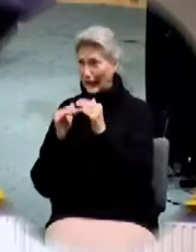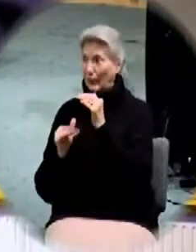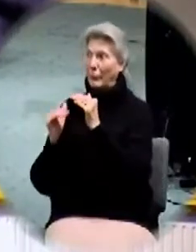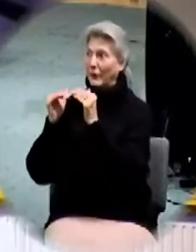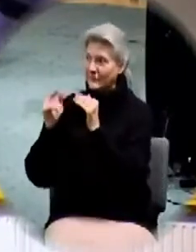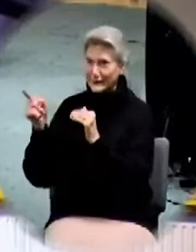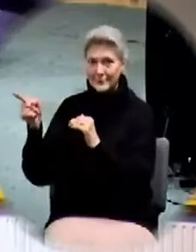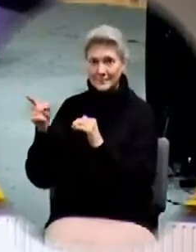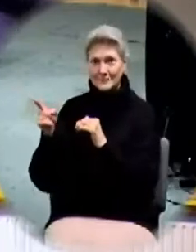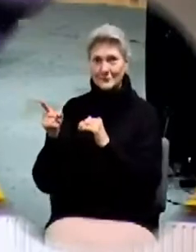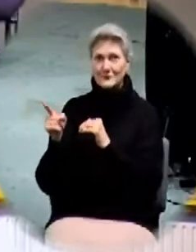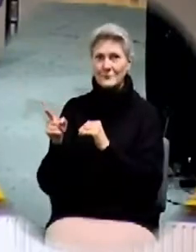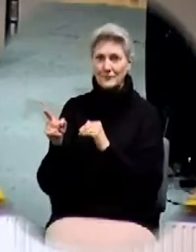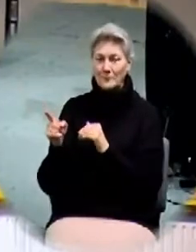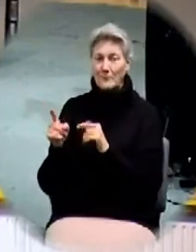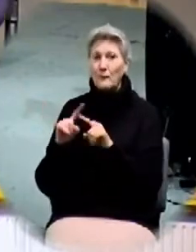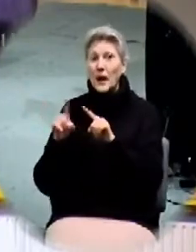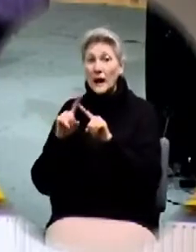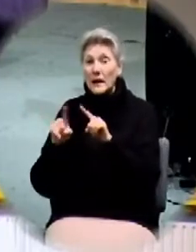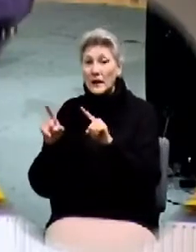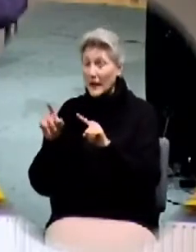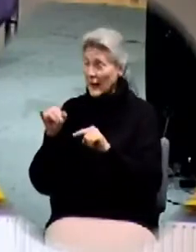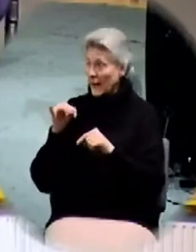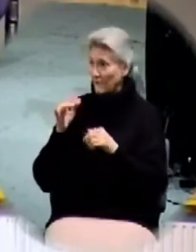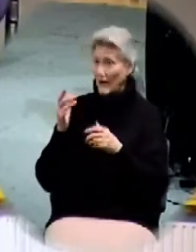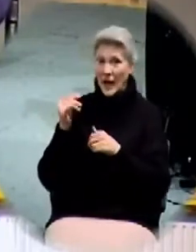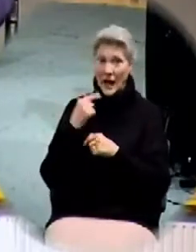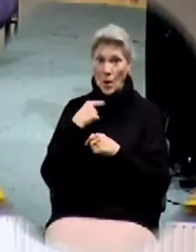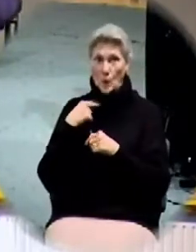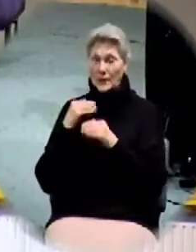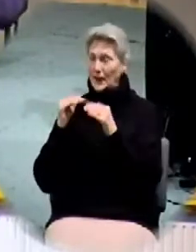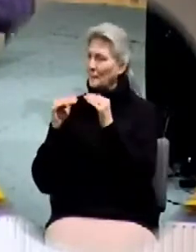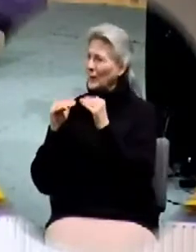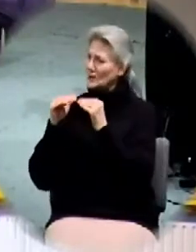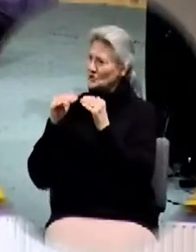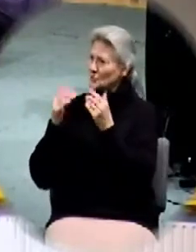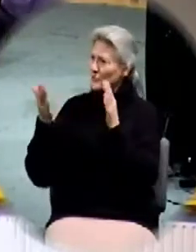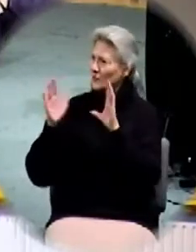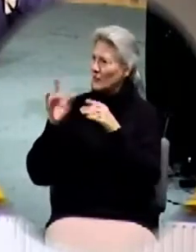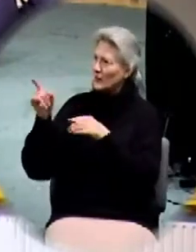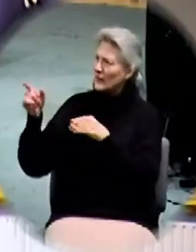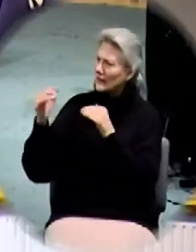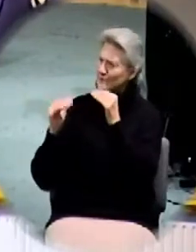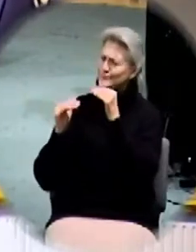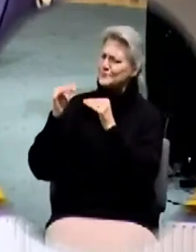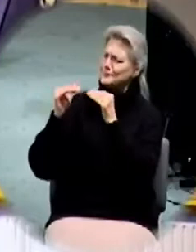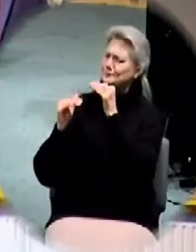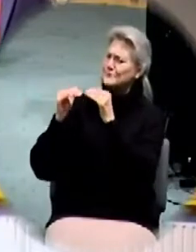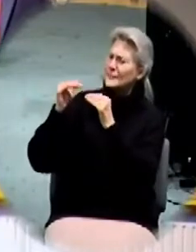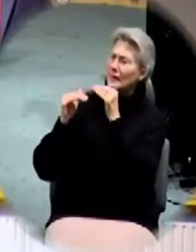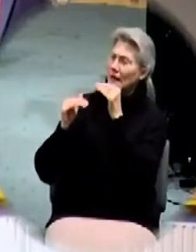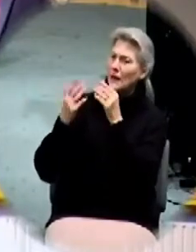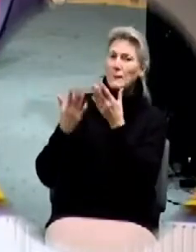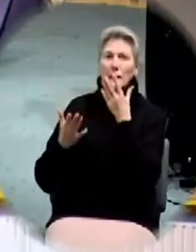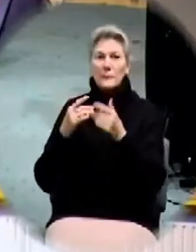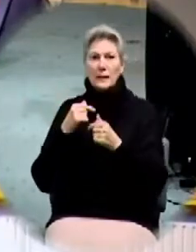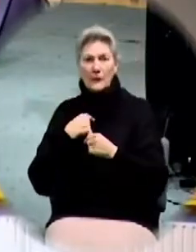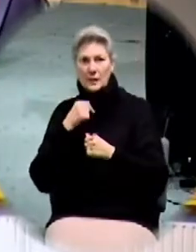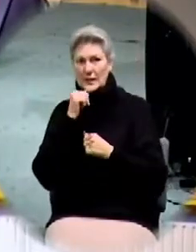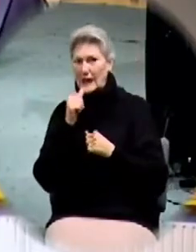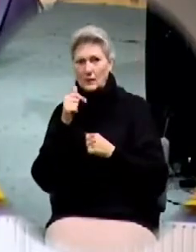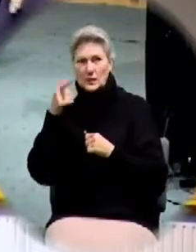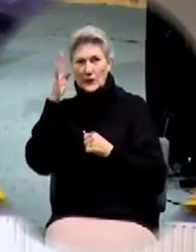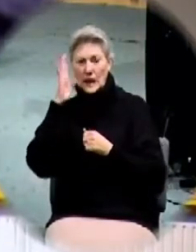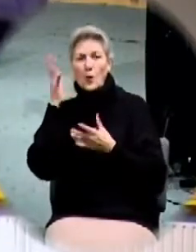if I please don't take this wrong my friend if I only measure up to brother gentleman I may not be what God wants me to be